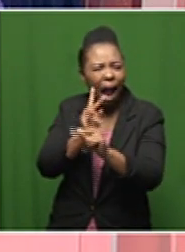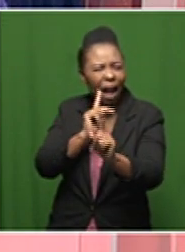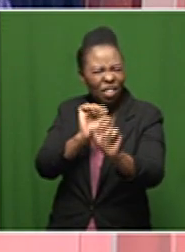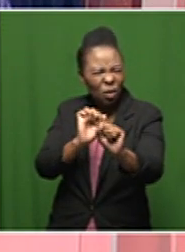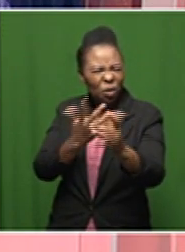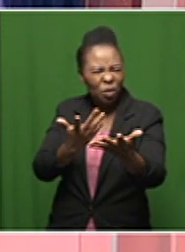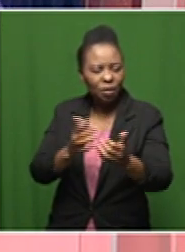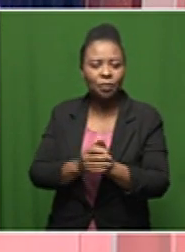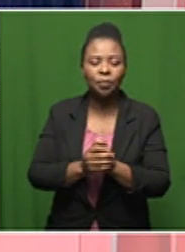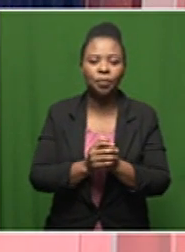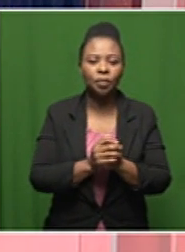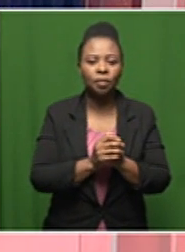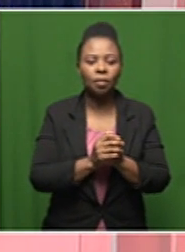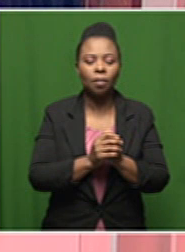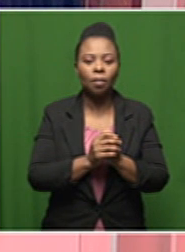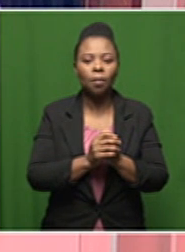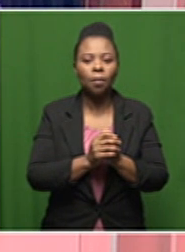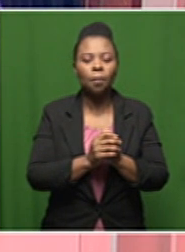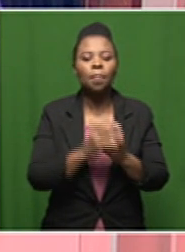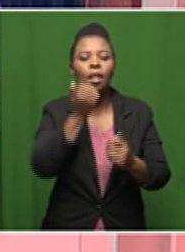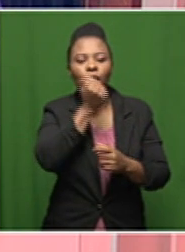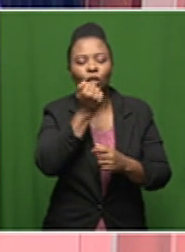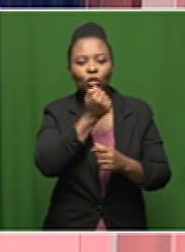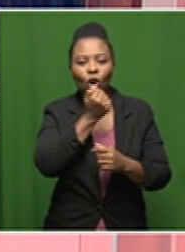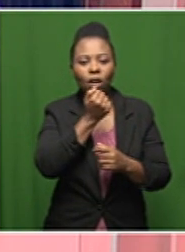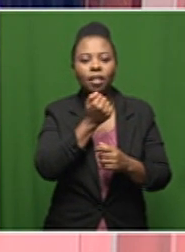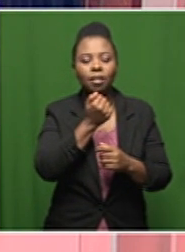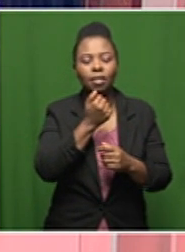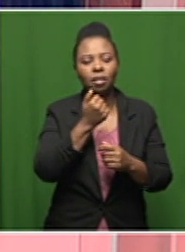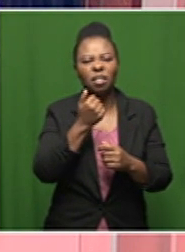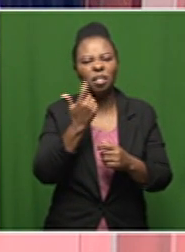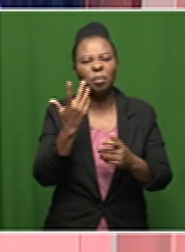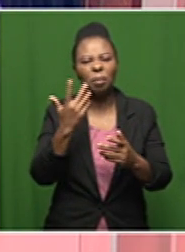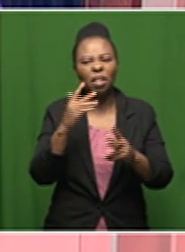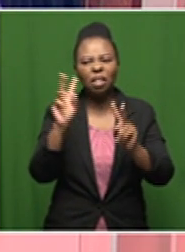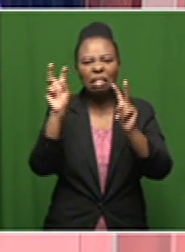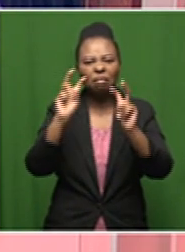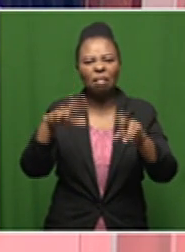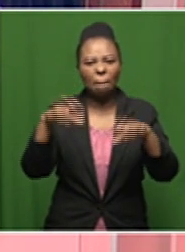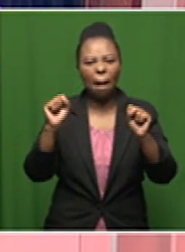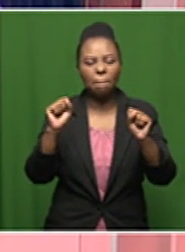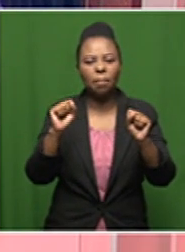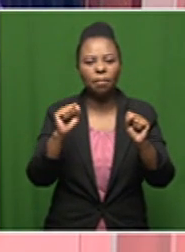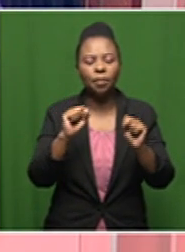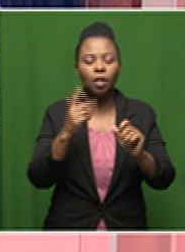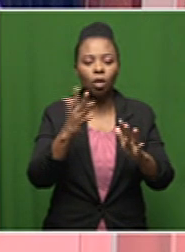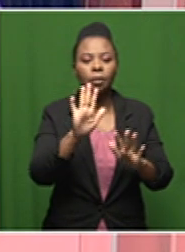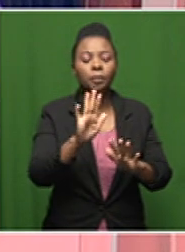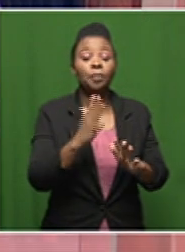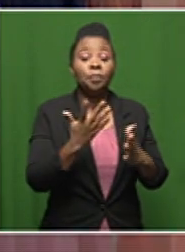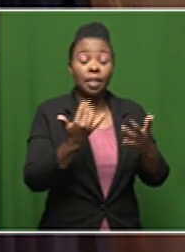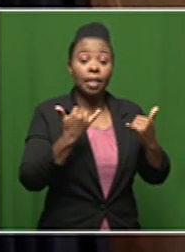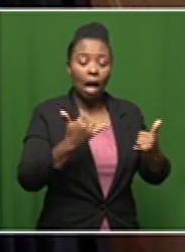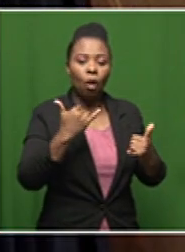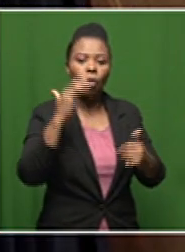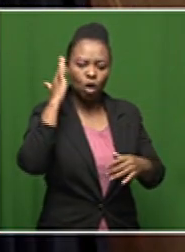sure i'm sorry we have no power here so i'm running on the generator um we know that there's this condition